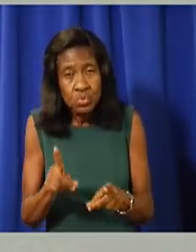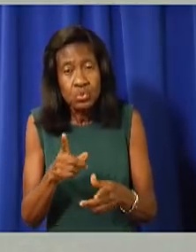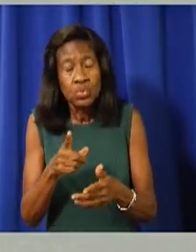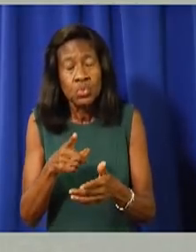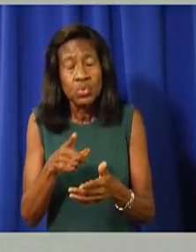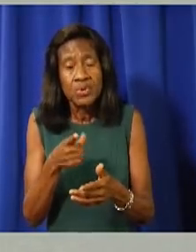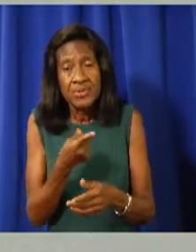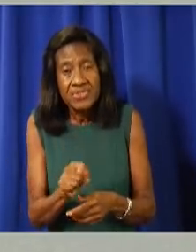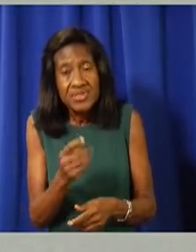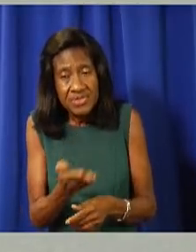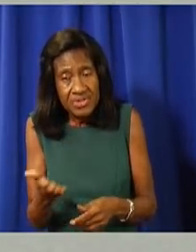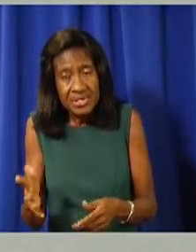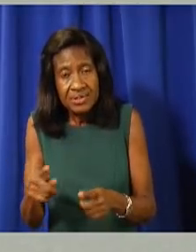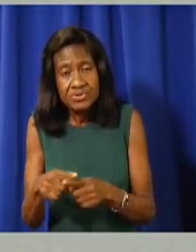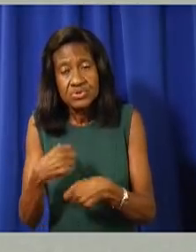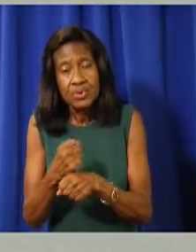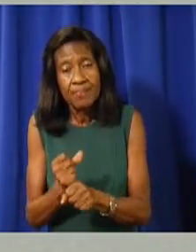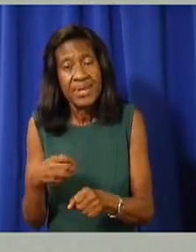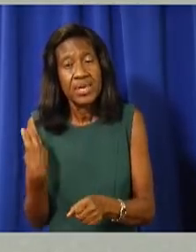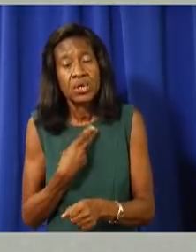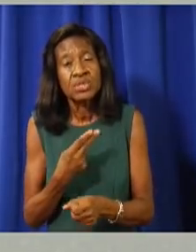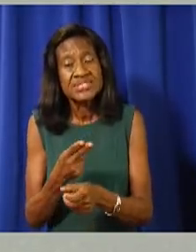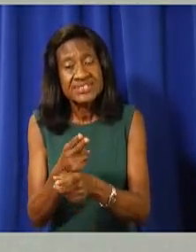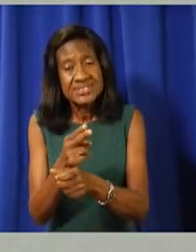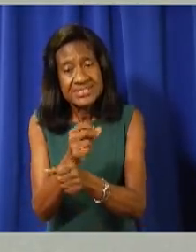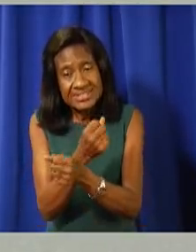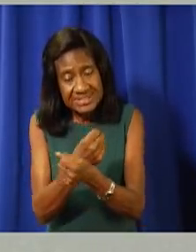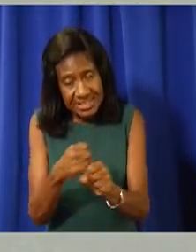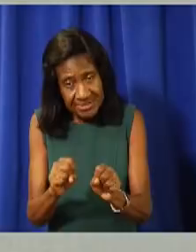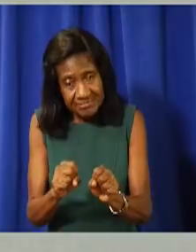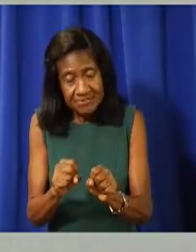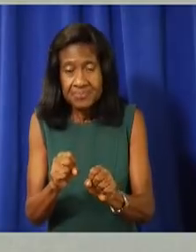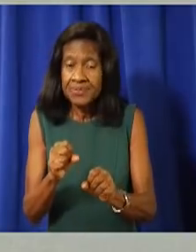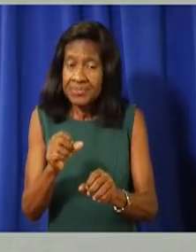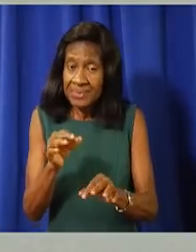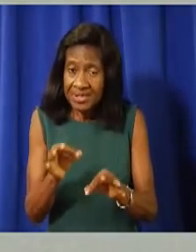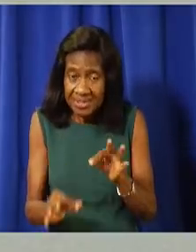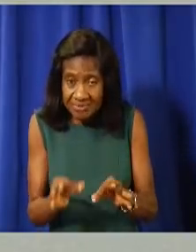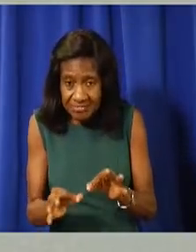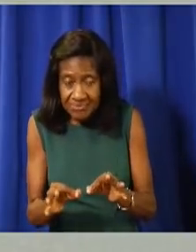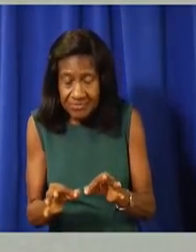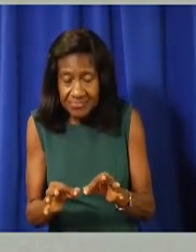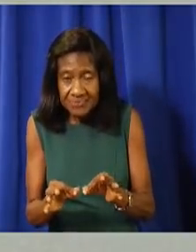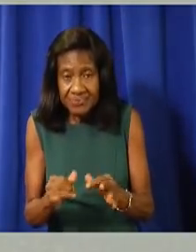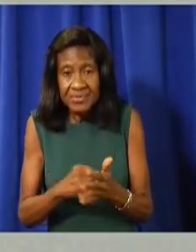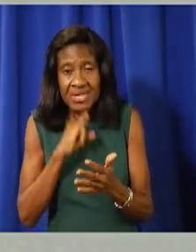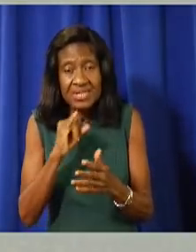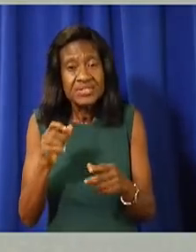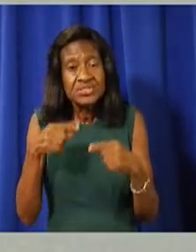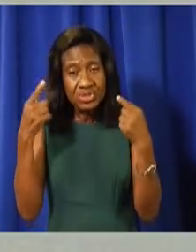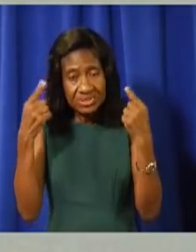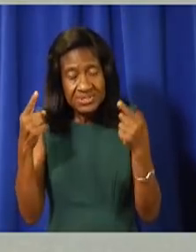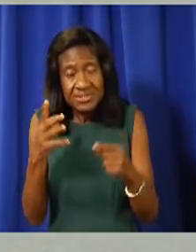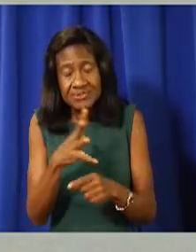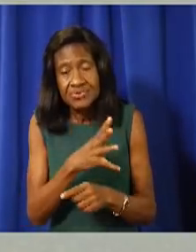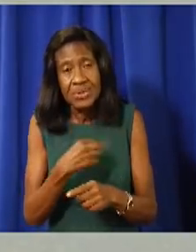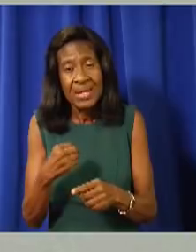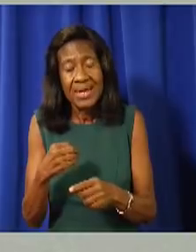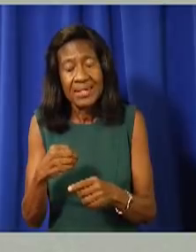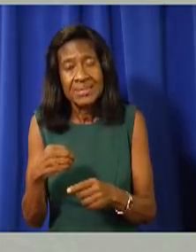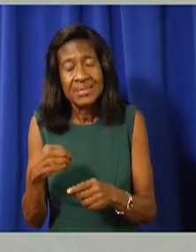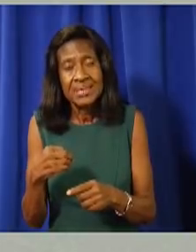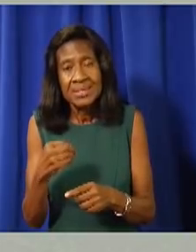confident that we can safely reopen, we may proceed to the next phase, and that may be whether or not the